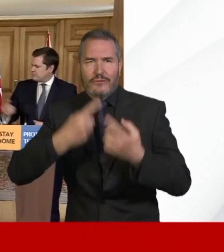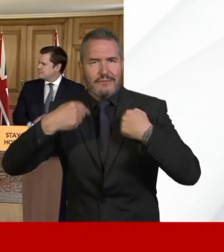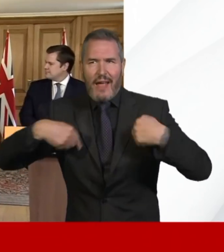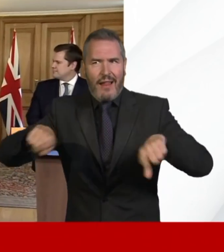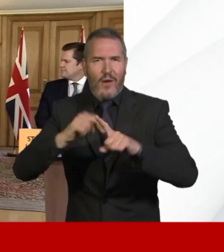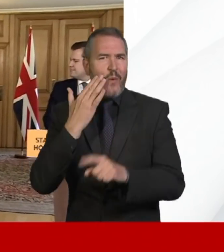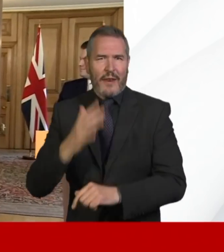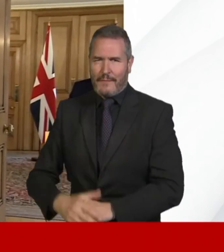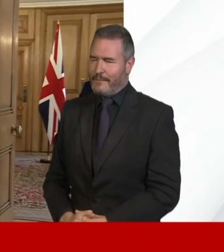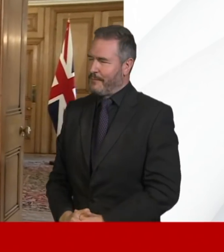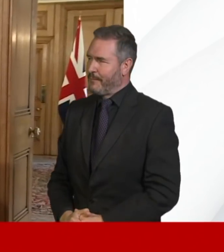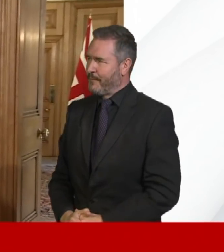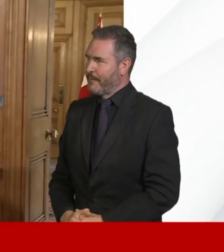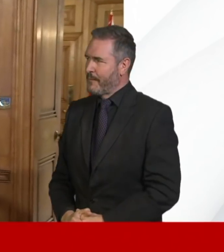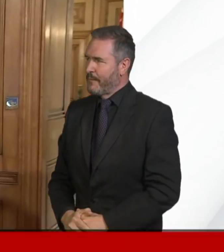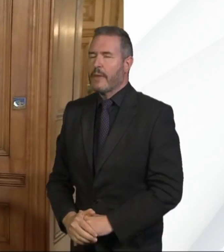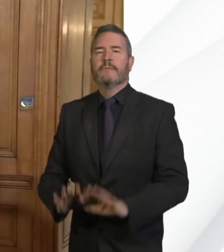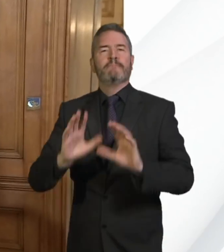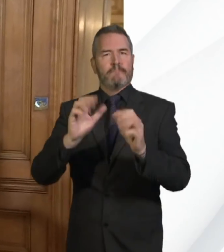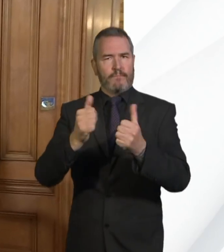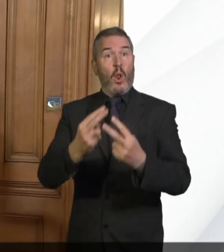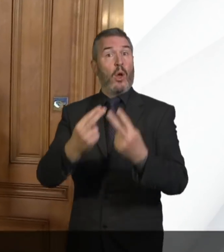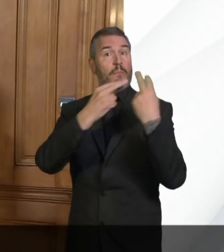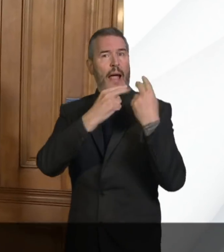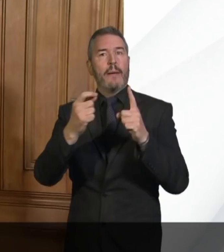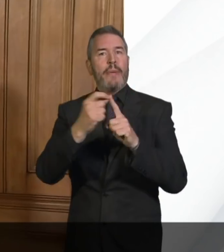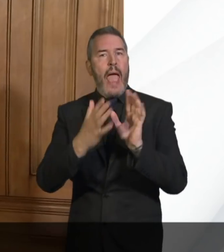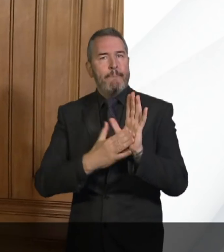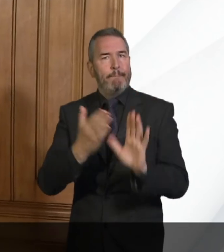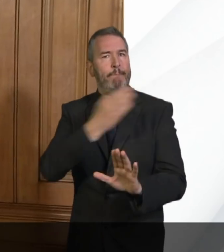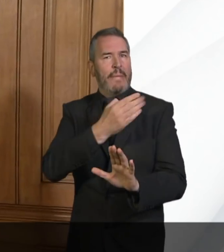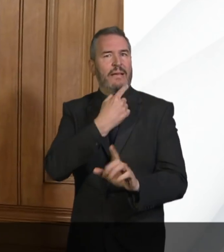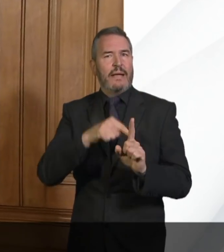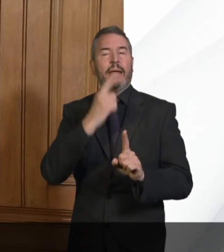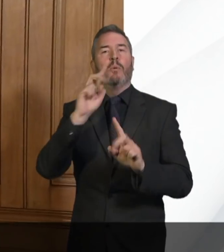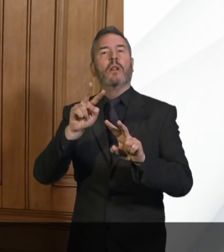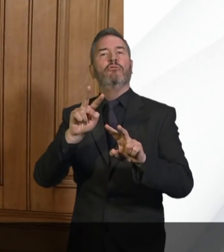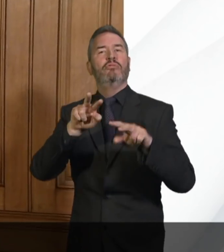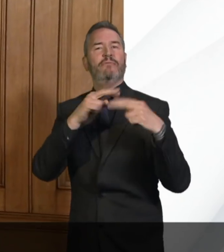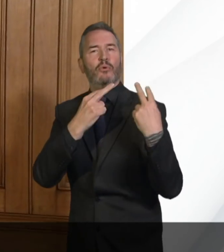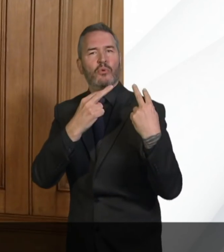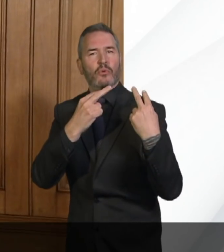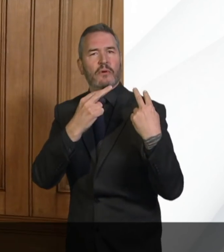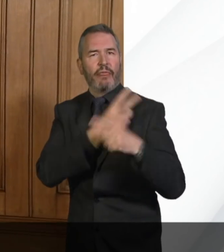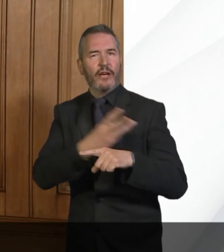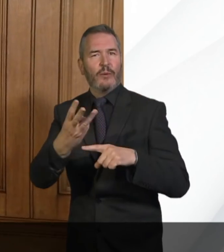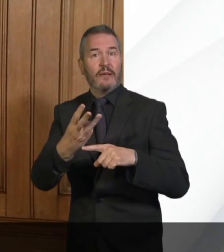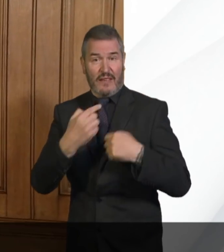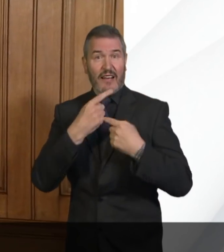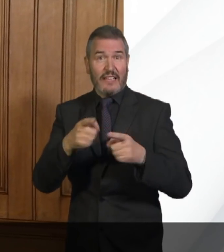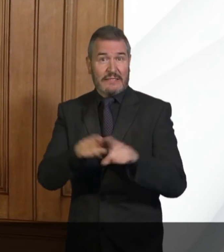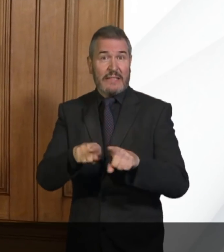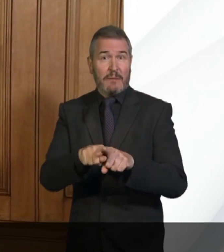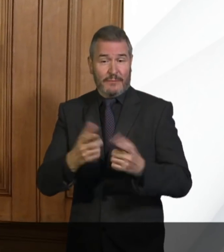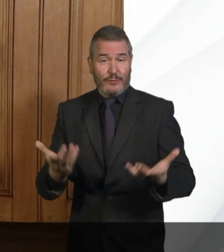I start with that one? So I think if you look back, what the prime minister said was he would review in three weeks. And that actually links back to the point that I've just